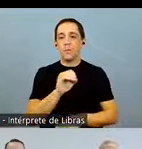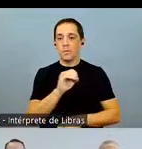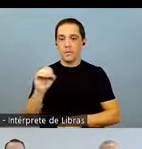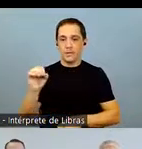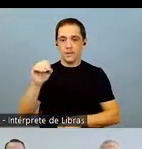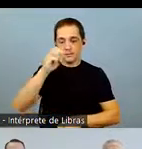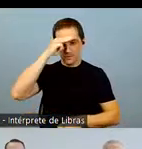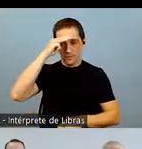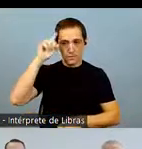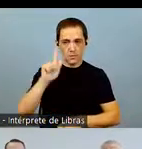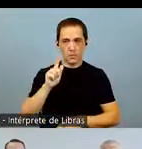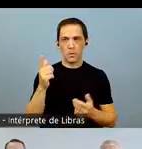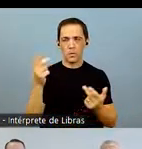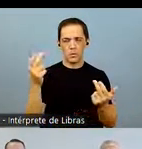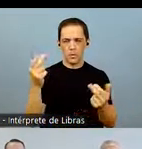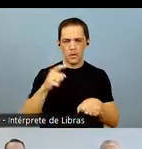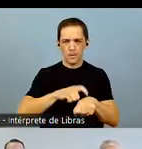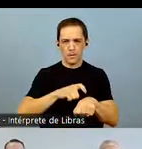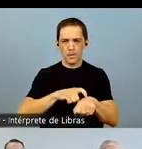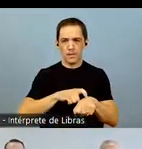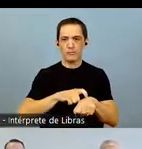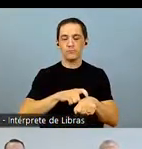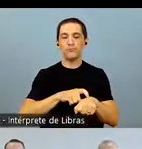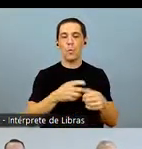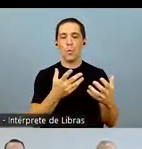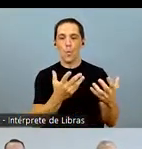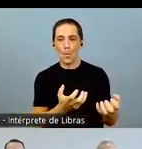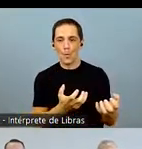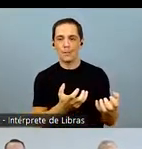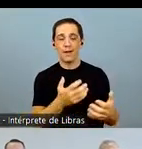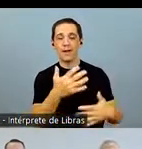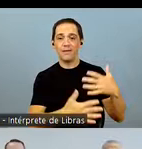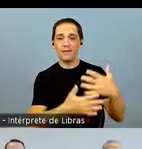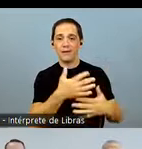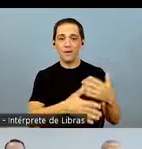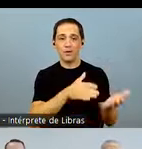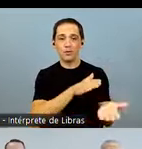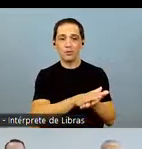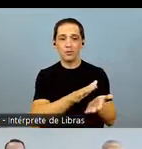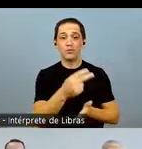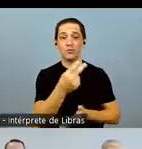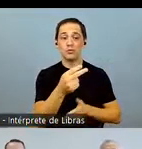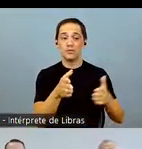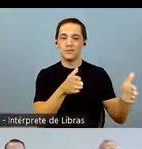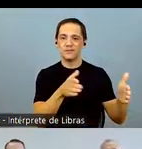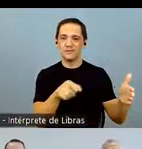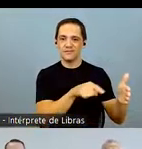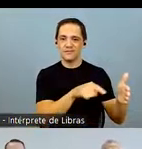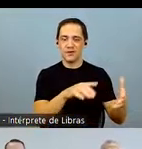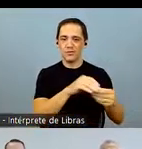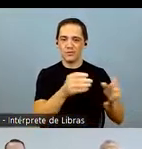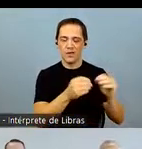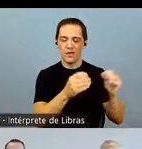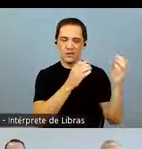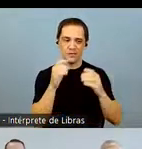The rainfall deficit in western Mato Grosso at the same time is affecting the potential yield